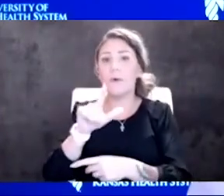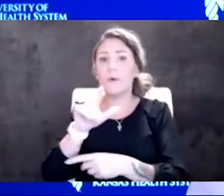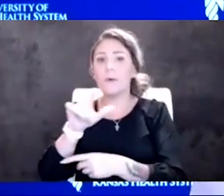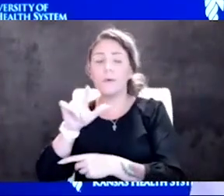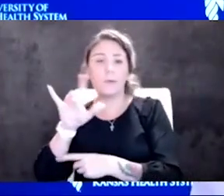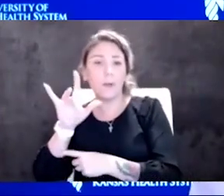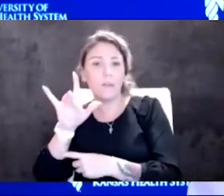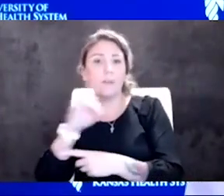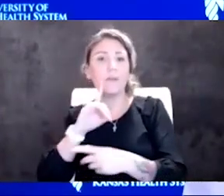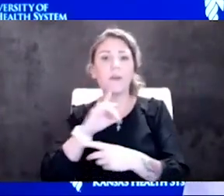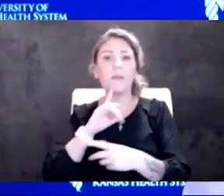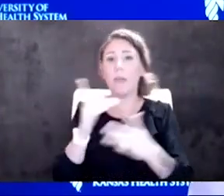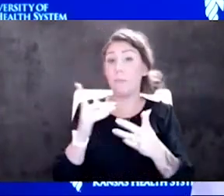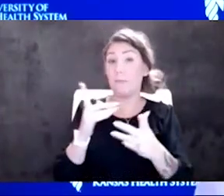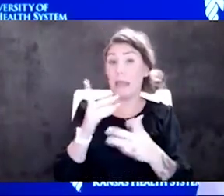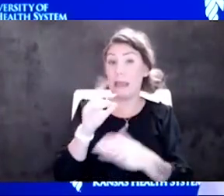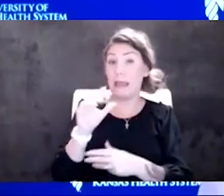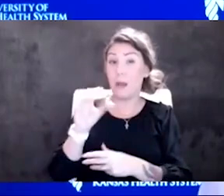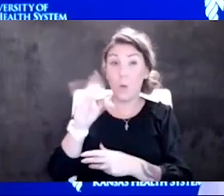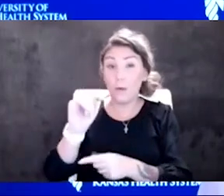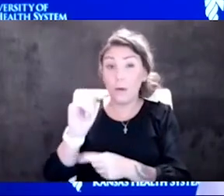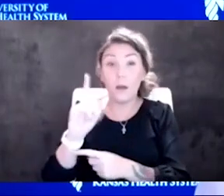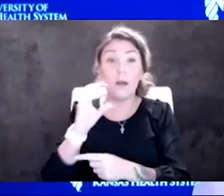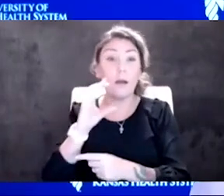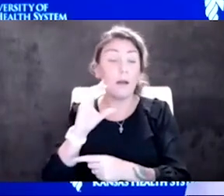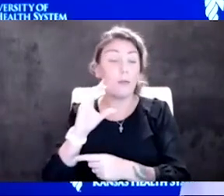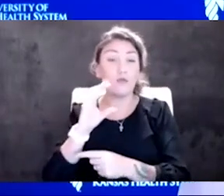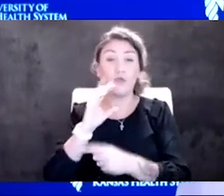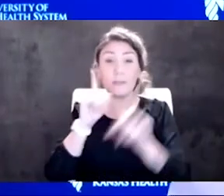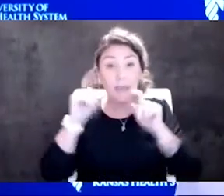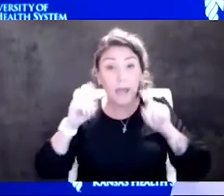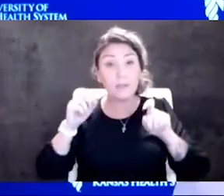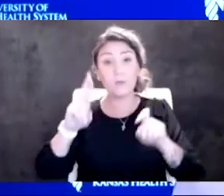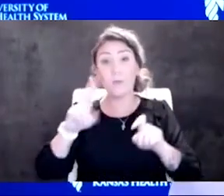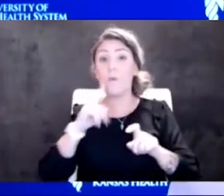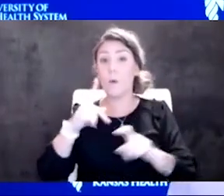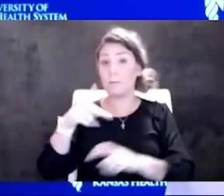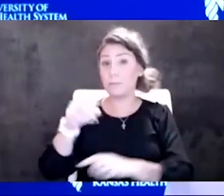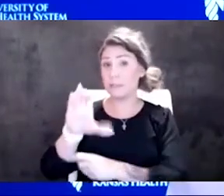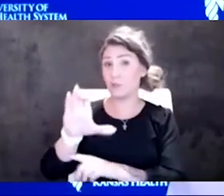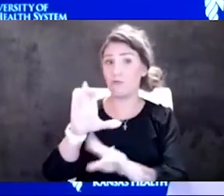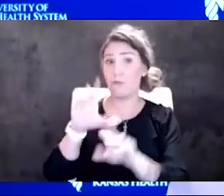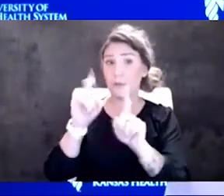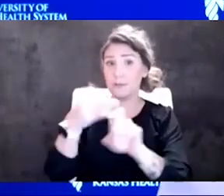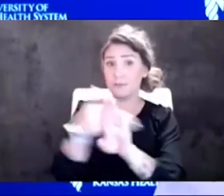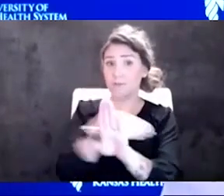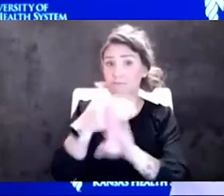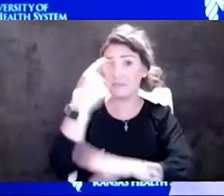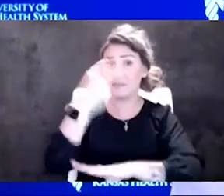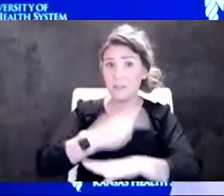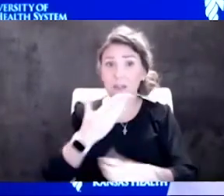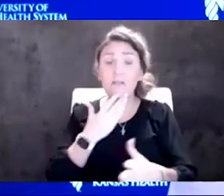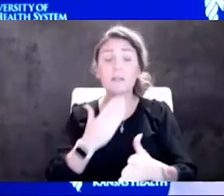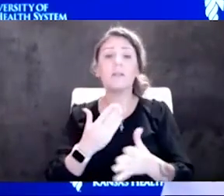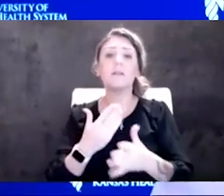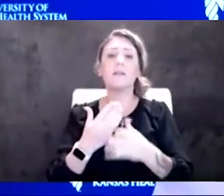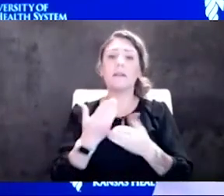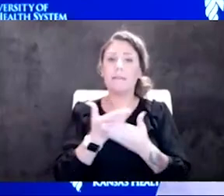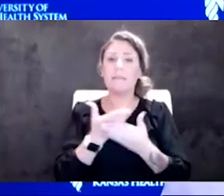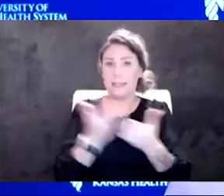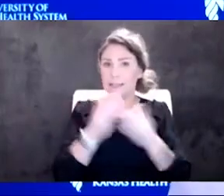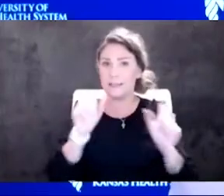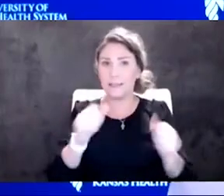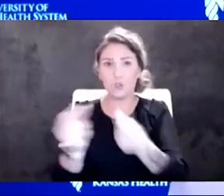test that day or get a PCR test a day or two before that time. there are things you can do. Certainly, I'll I'll be traveling.